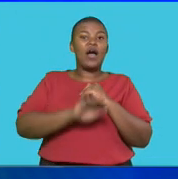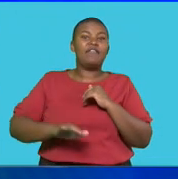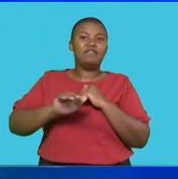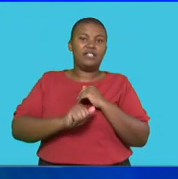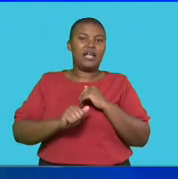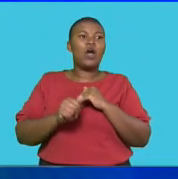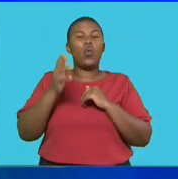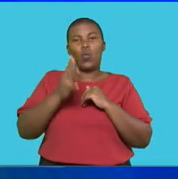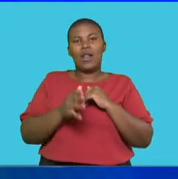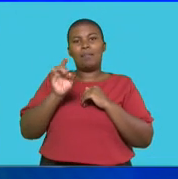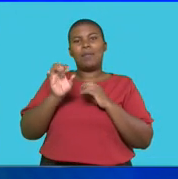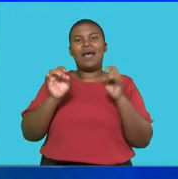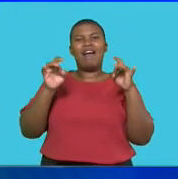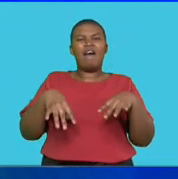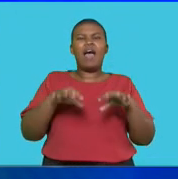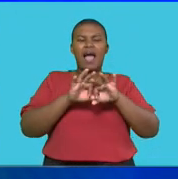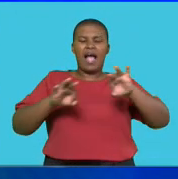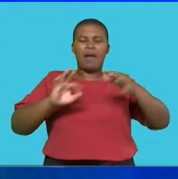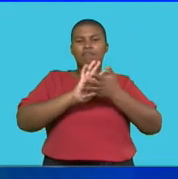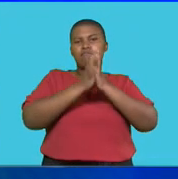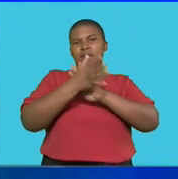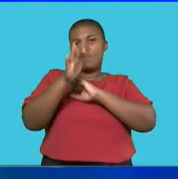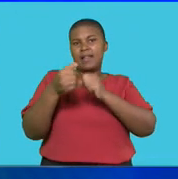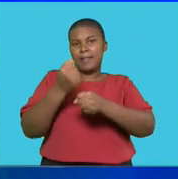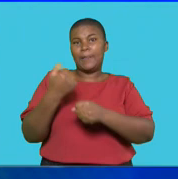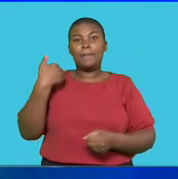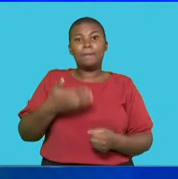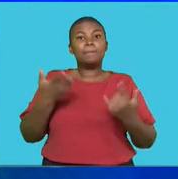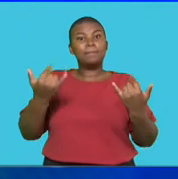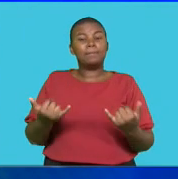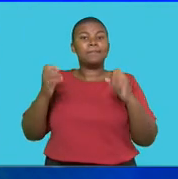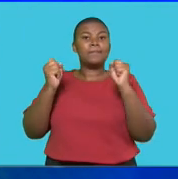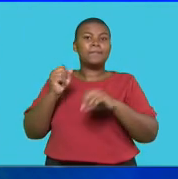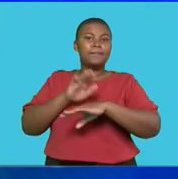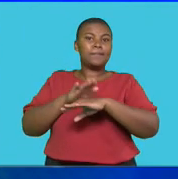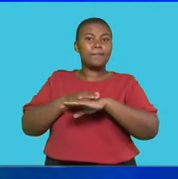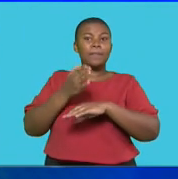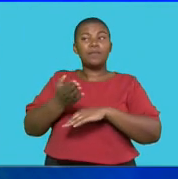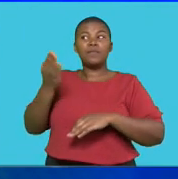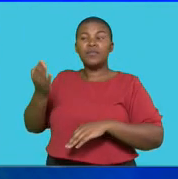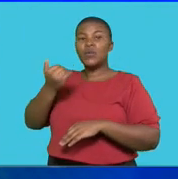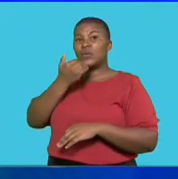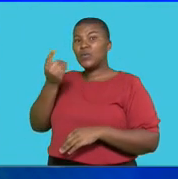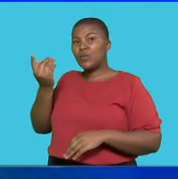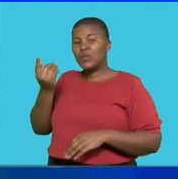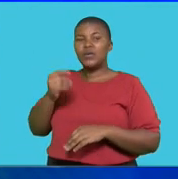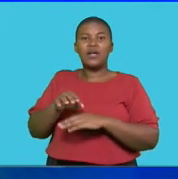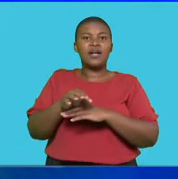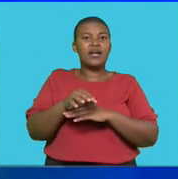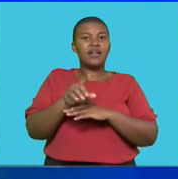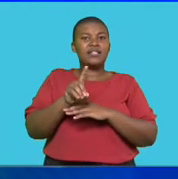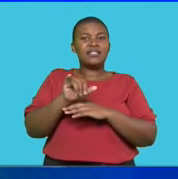which has suffered from cable damage throughout the year. To gain further insight into this matter, we now turn to tech expert Wesley